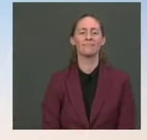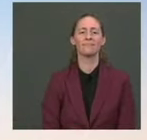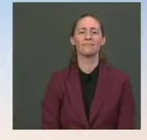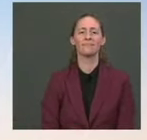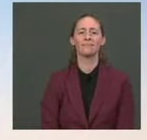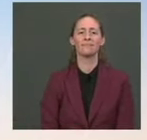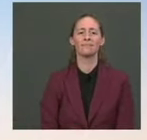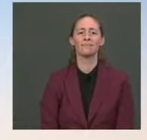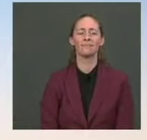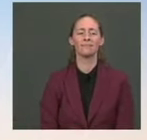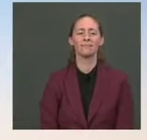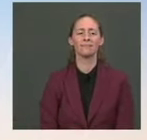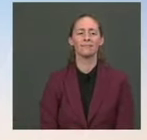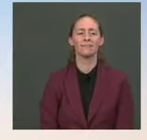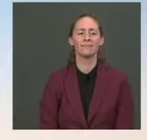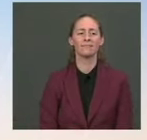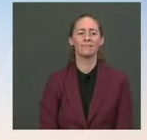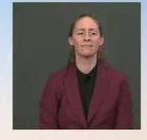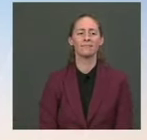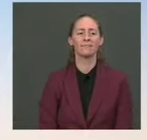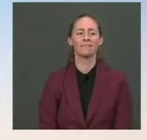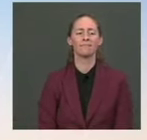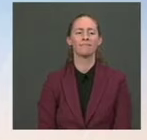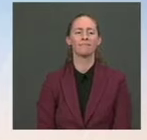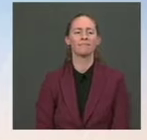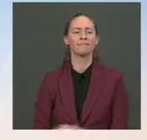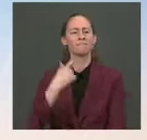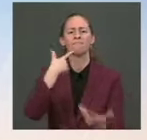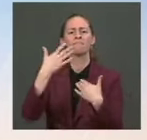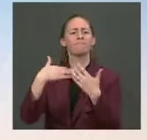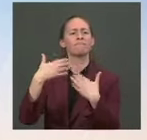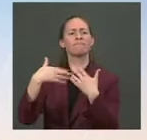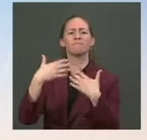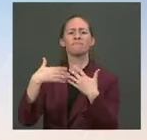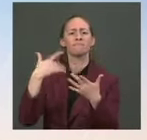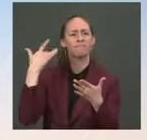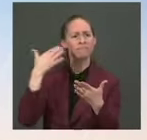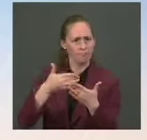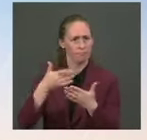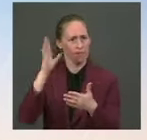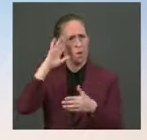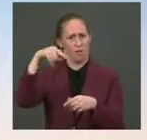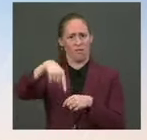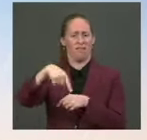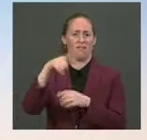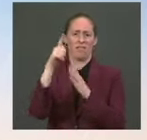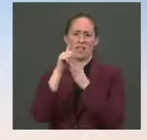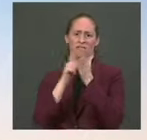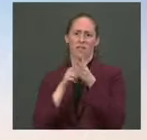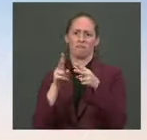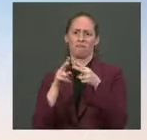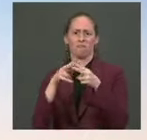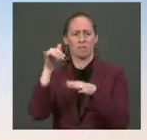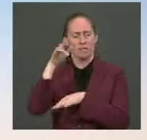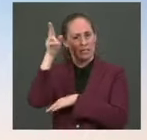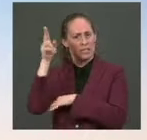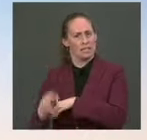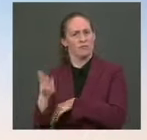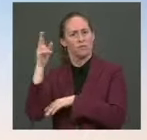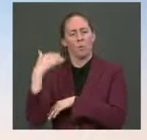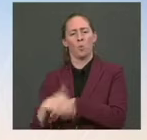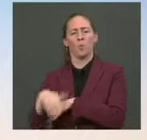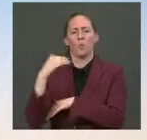You just said, no matter where we end, if we can get something done here, we're going to have a historic piece of legislation. Are you slightly moving the